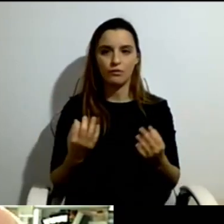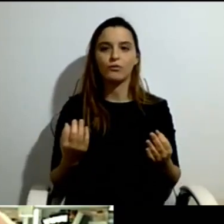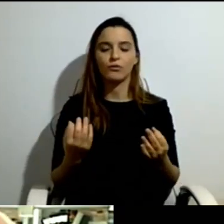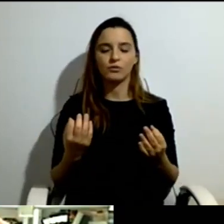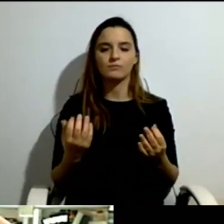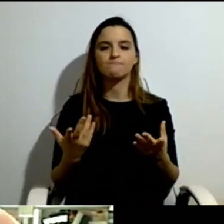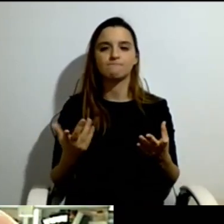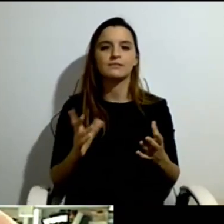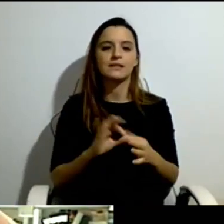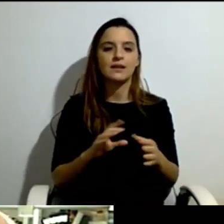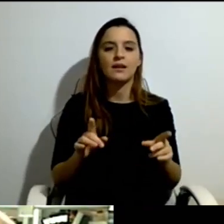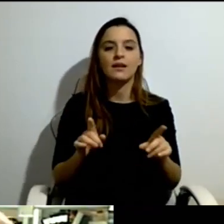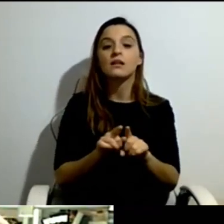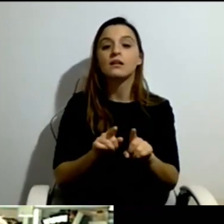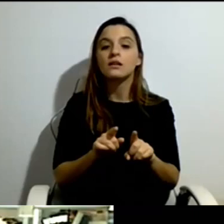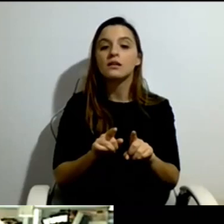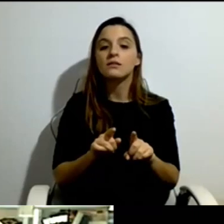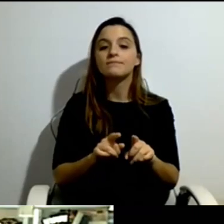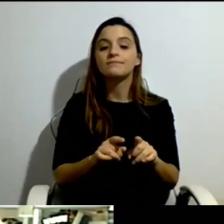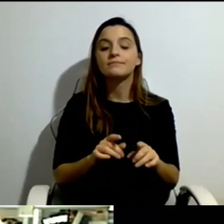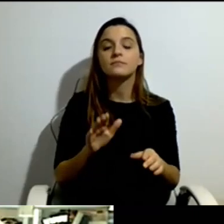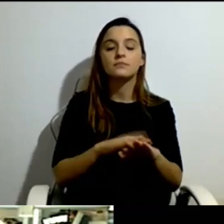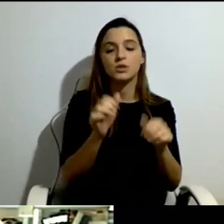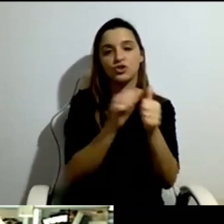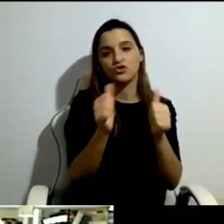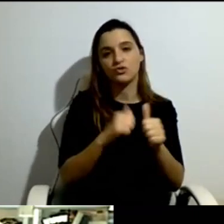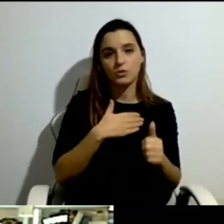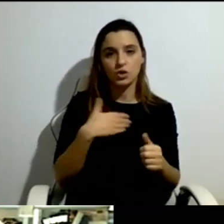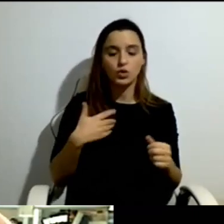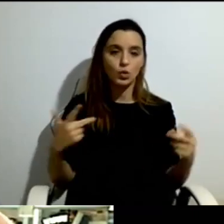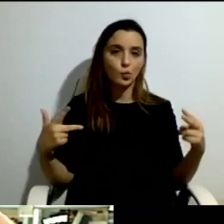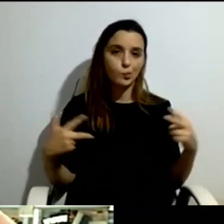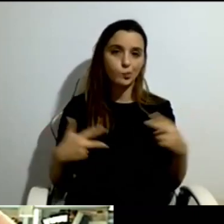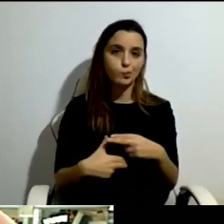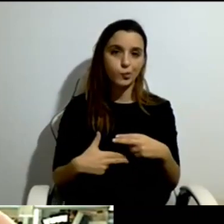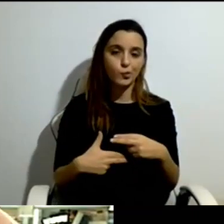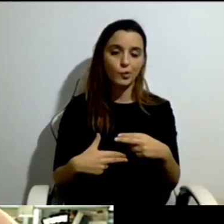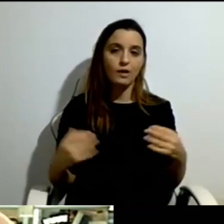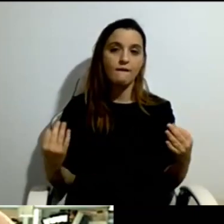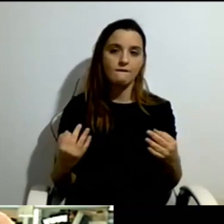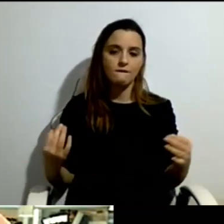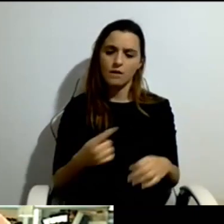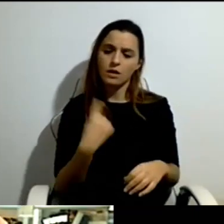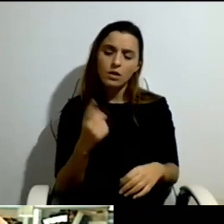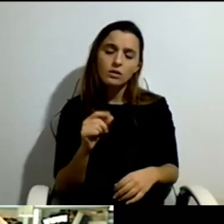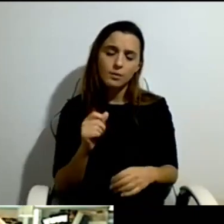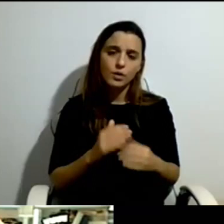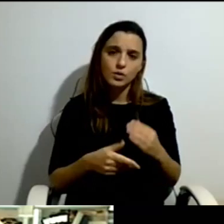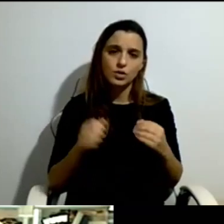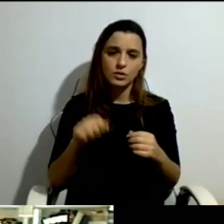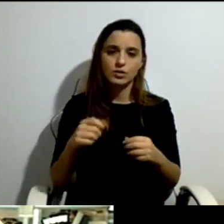And in Switzerland, we had that too. There was a tremendous pressure on the invalidity insurance to cut costs.